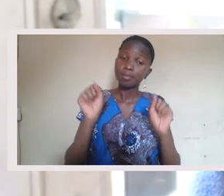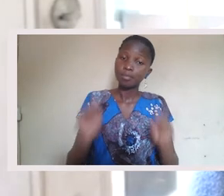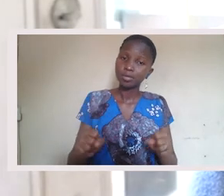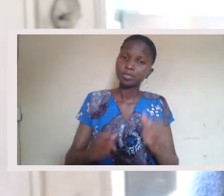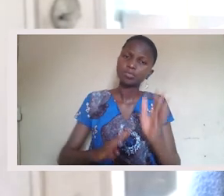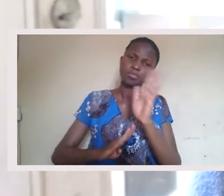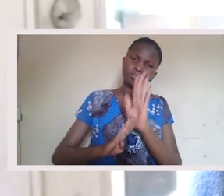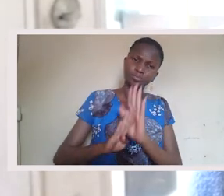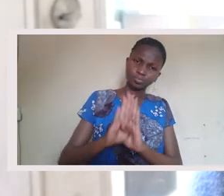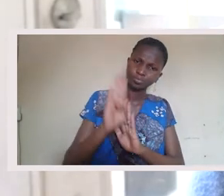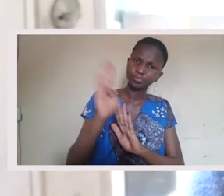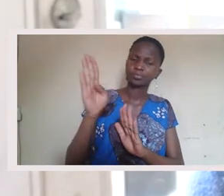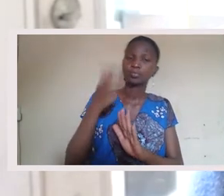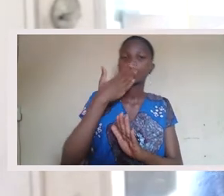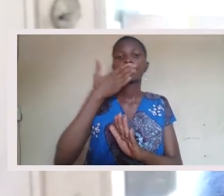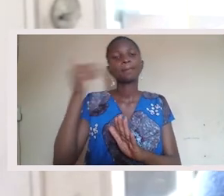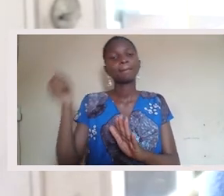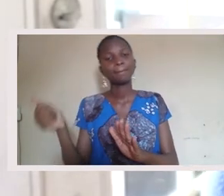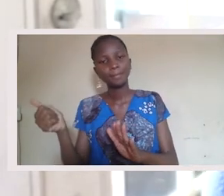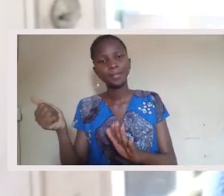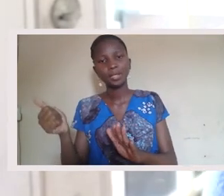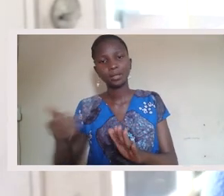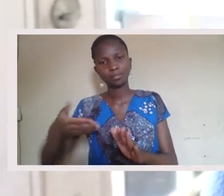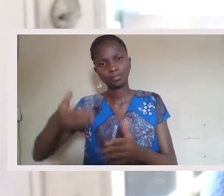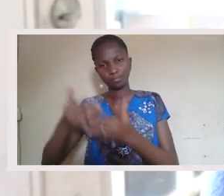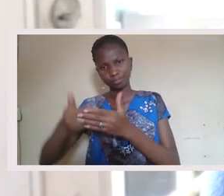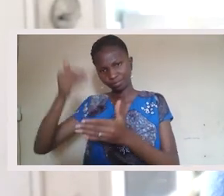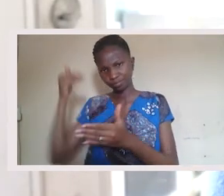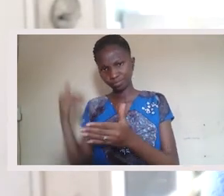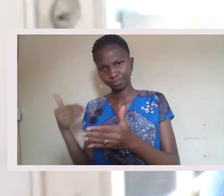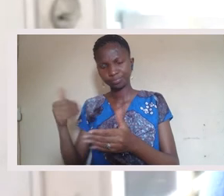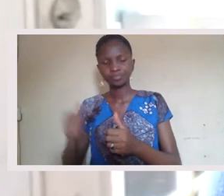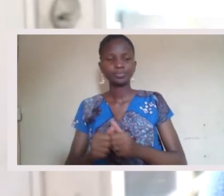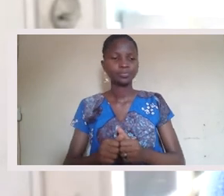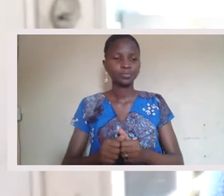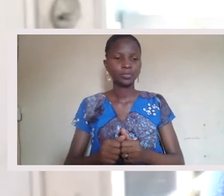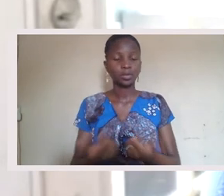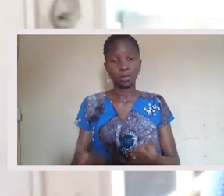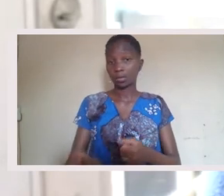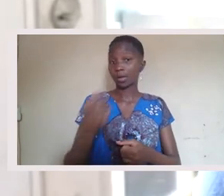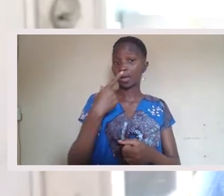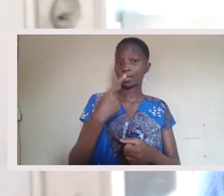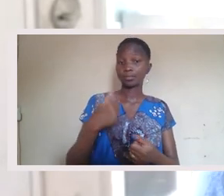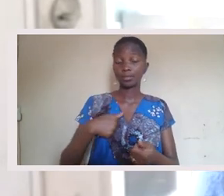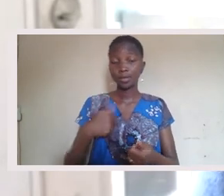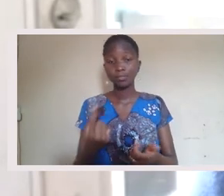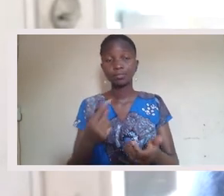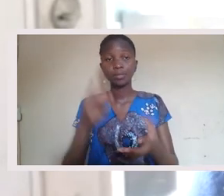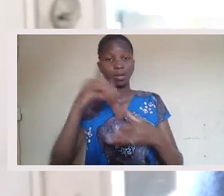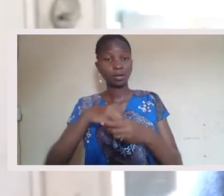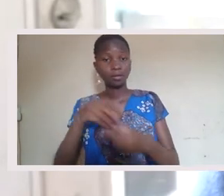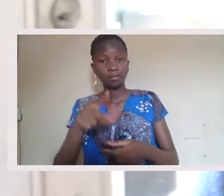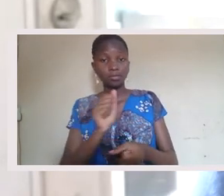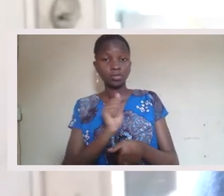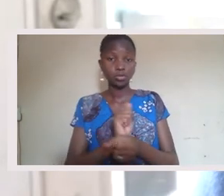there or at least better than we are. And so if you're asking me as somebody who has committed my life to this work and does this work